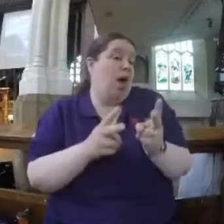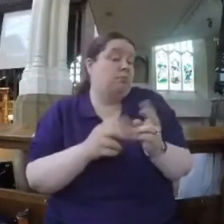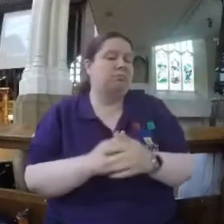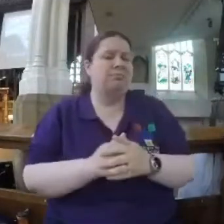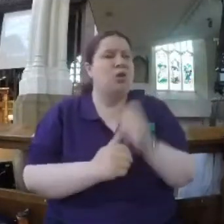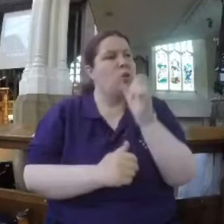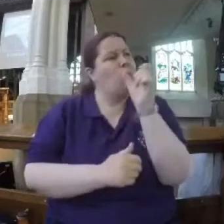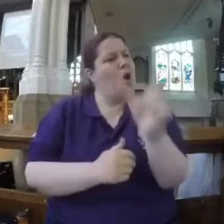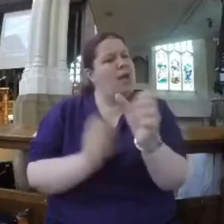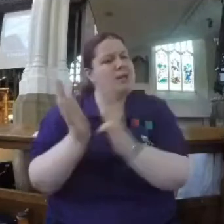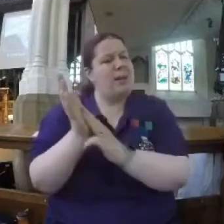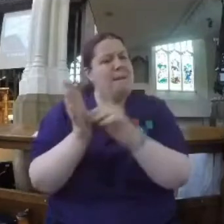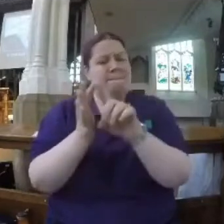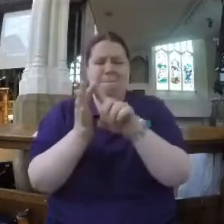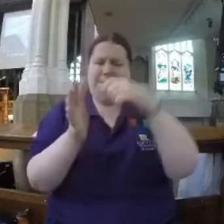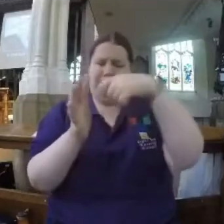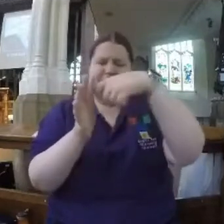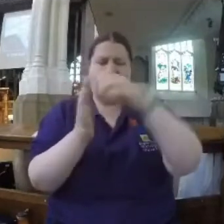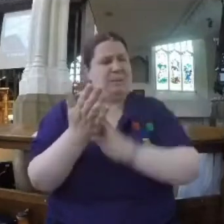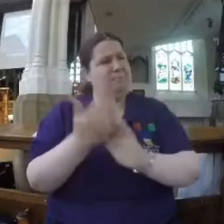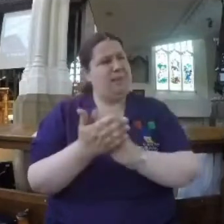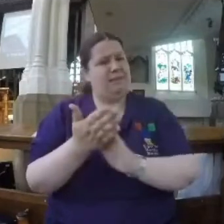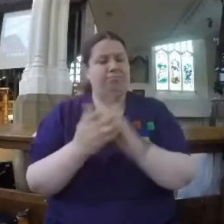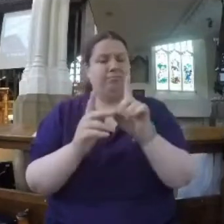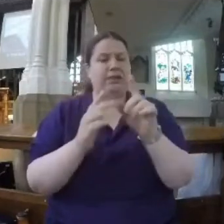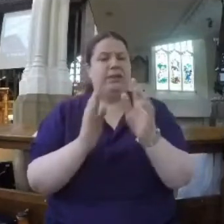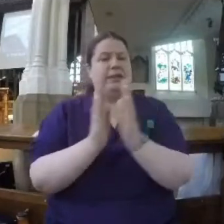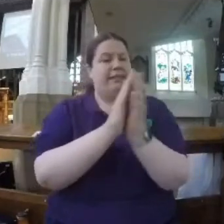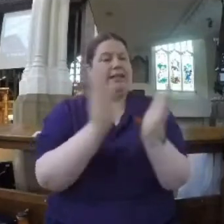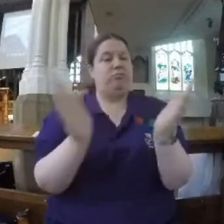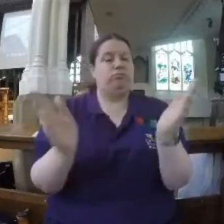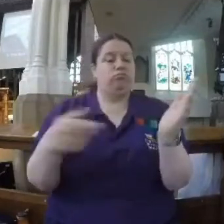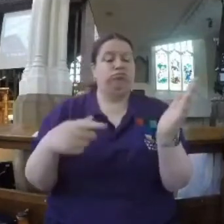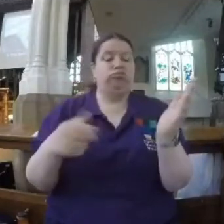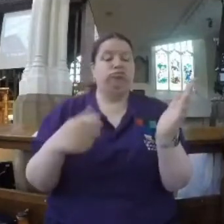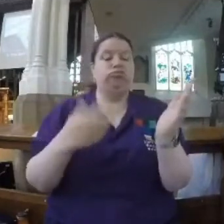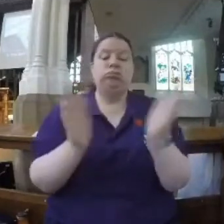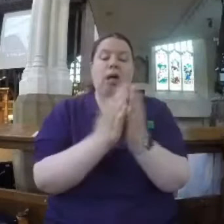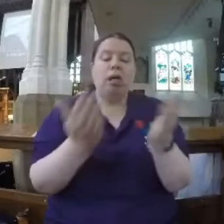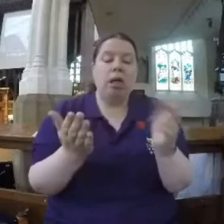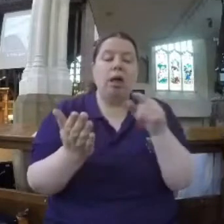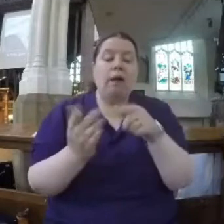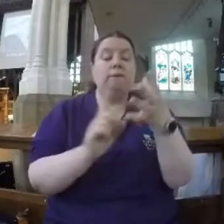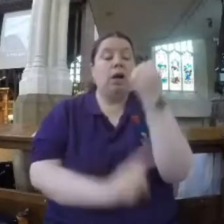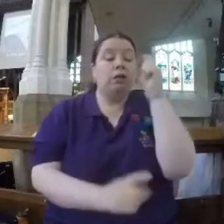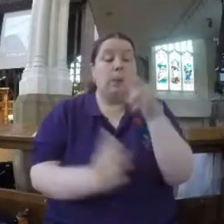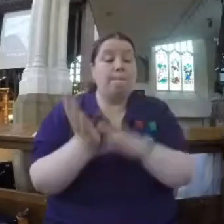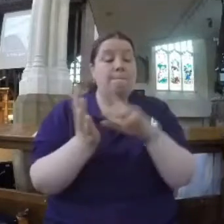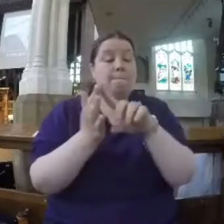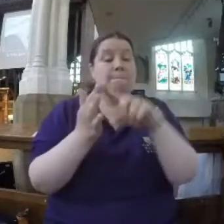actually mean? If you look in the Oxford English Dictionary, the word meek is defined as